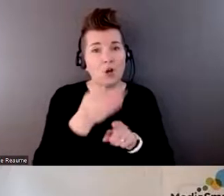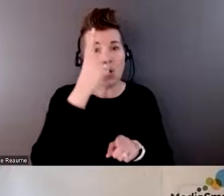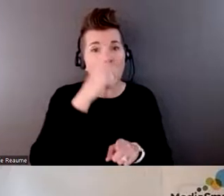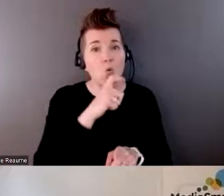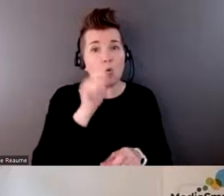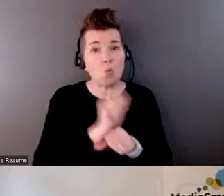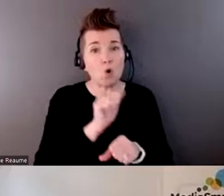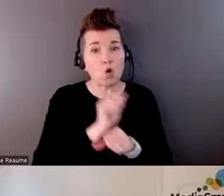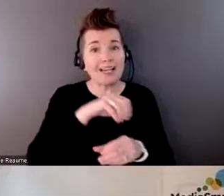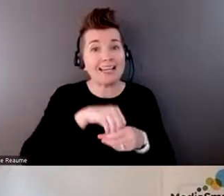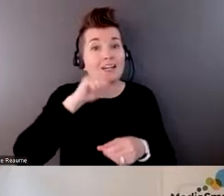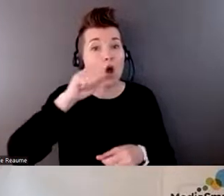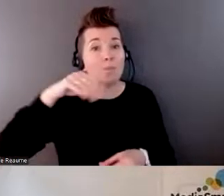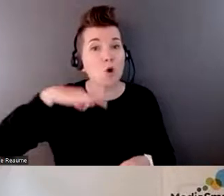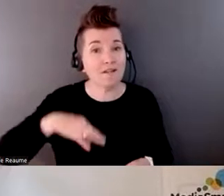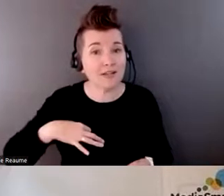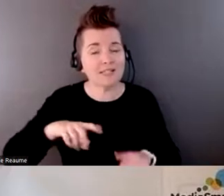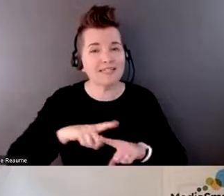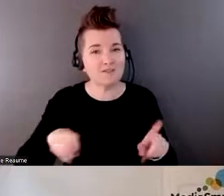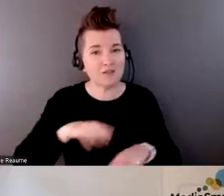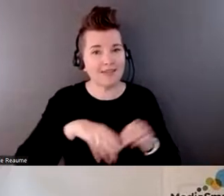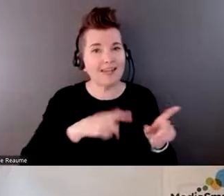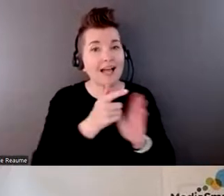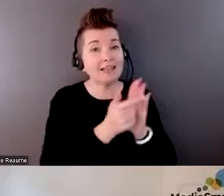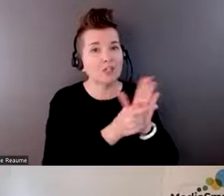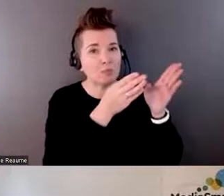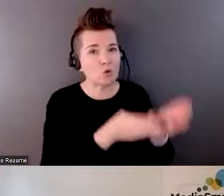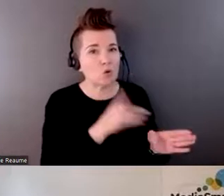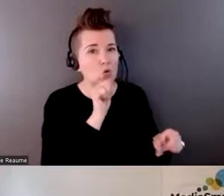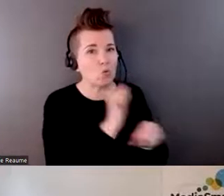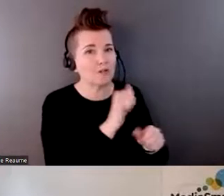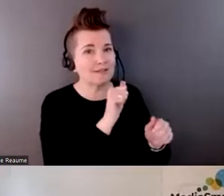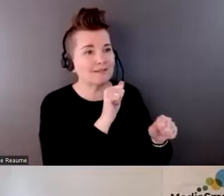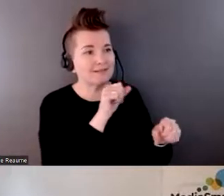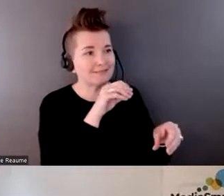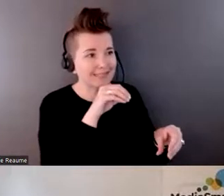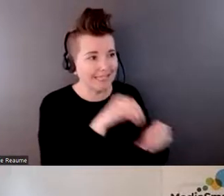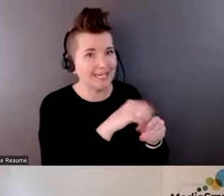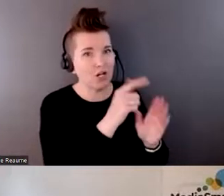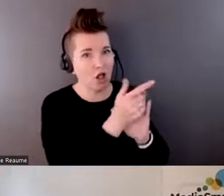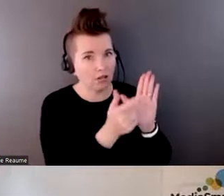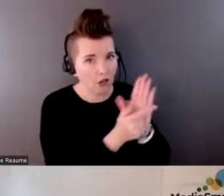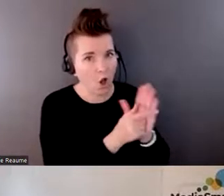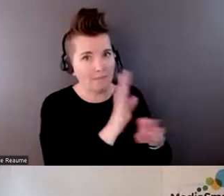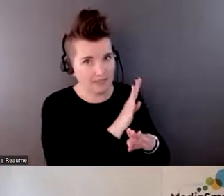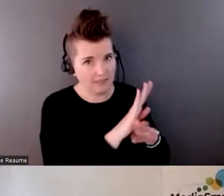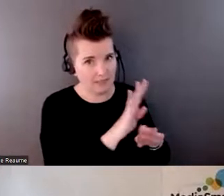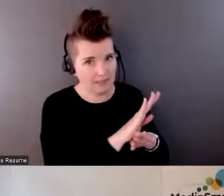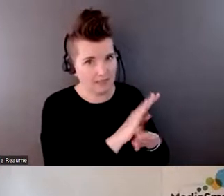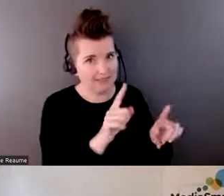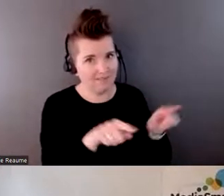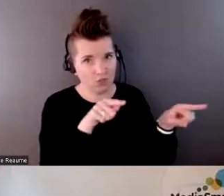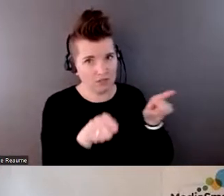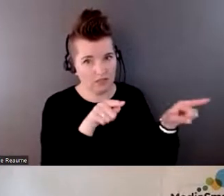would be very different than a legal professional who maybe has a larger law practice. So I would say for the one group,